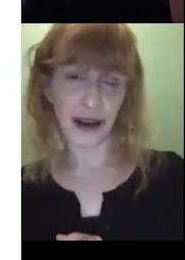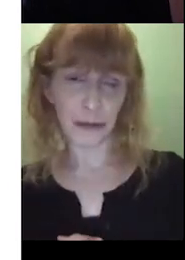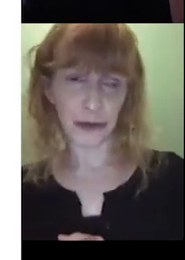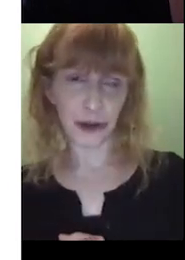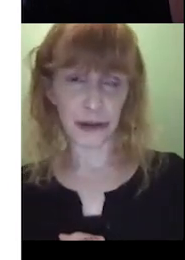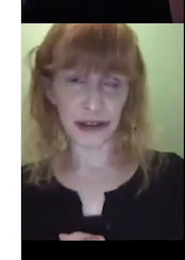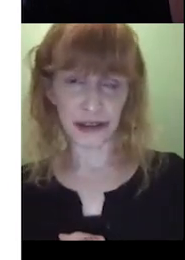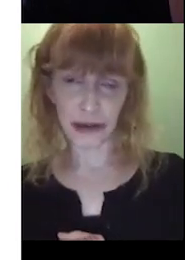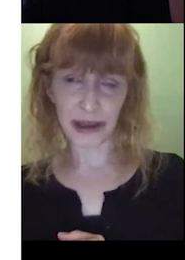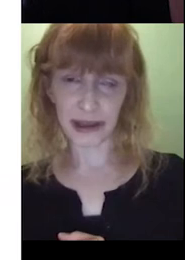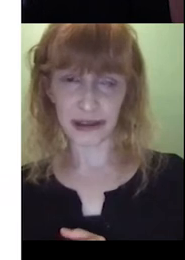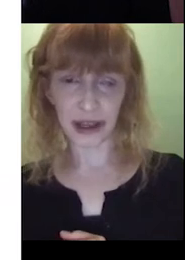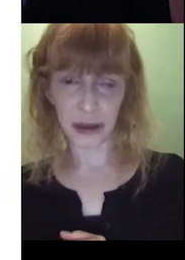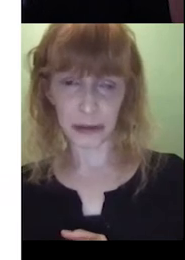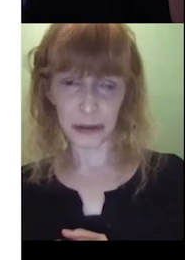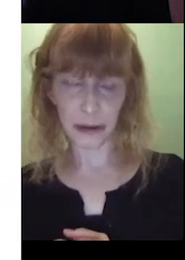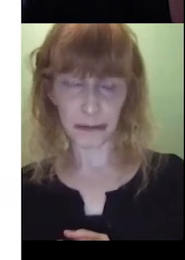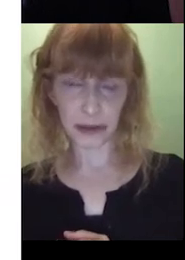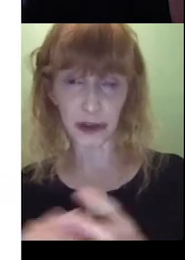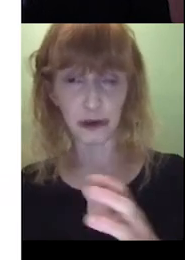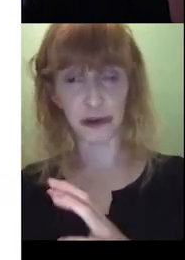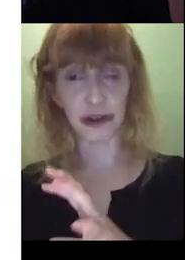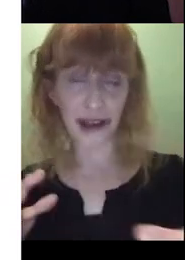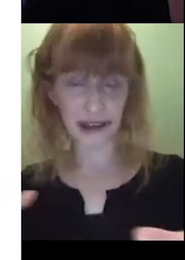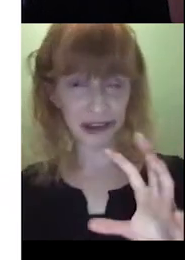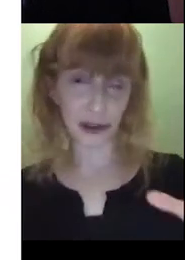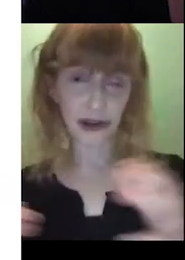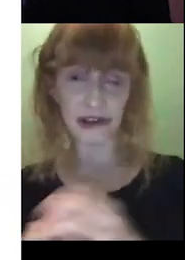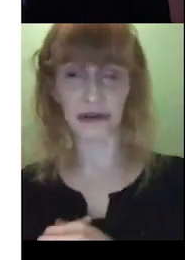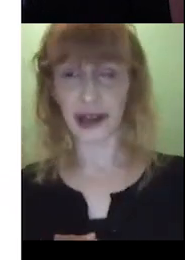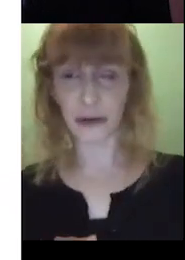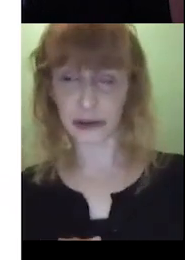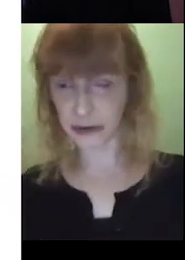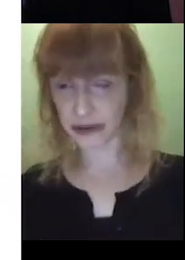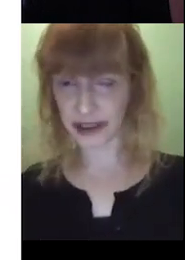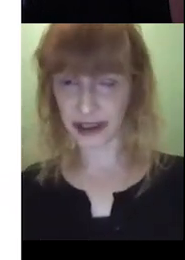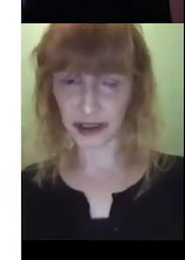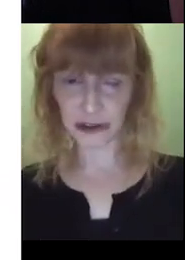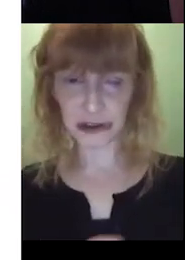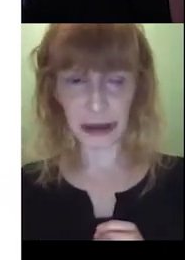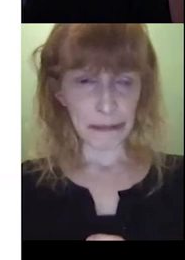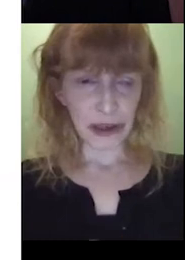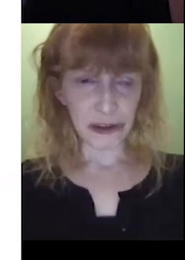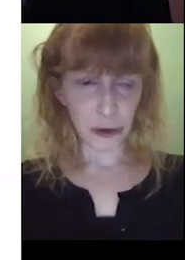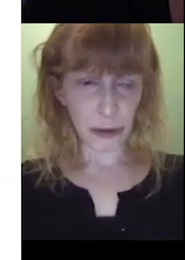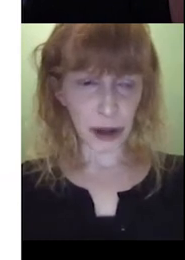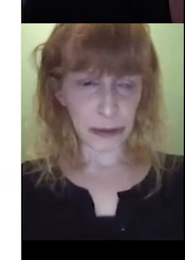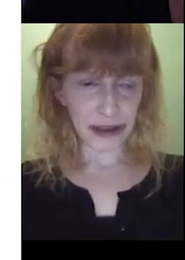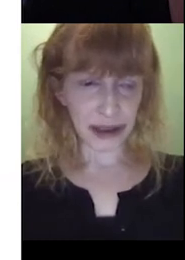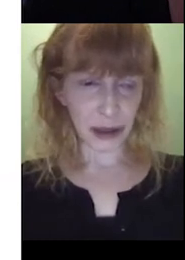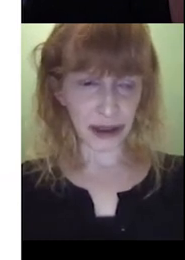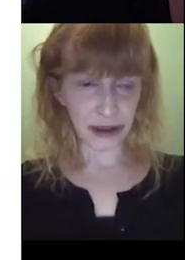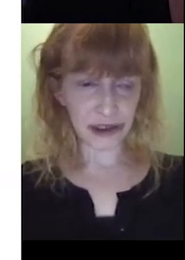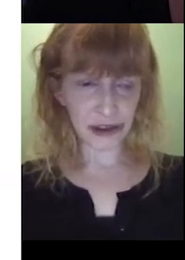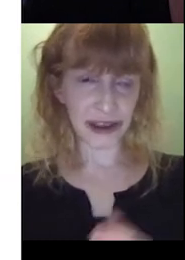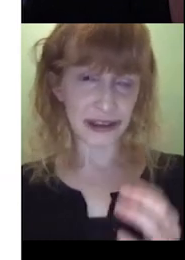the comments that you're making to keep children at, you know, different language levels engaged. So we might be